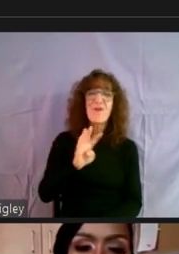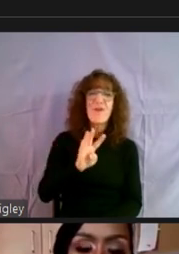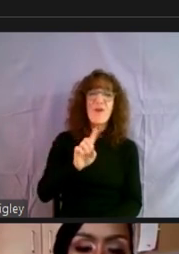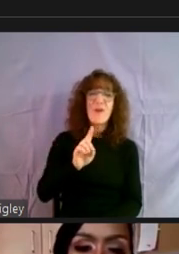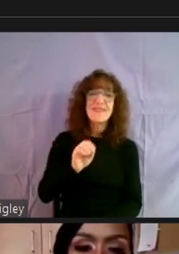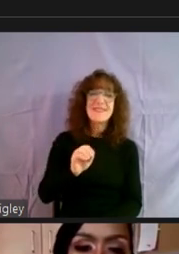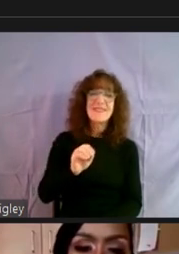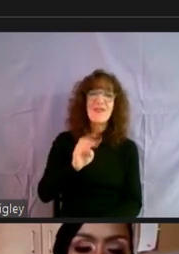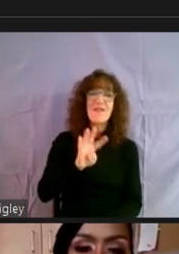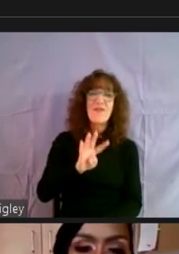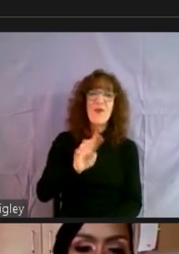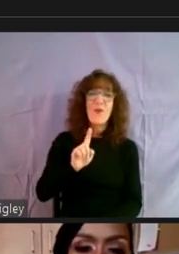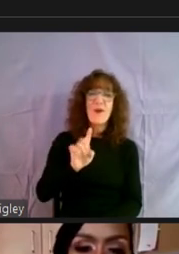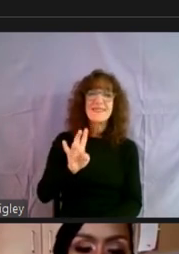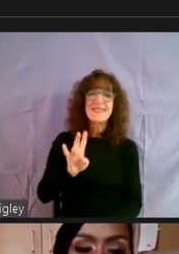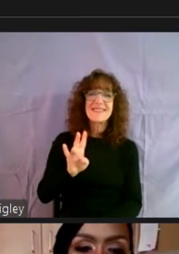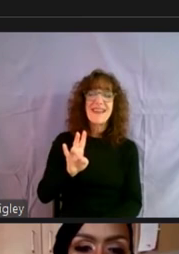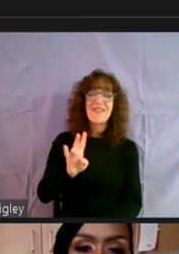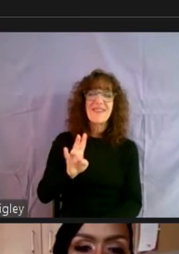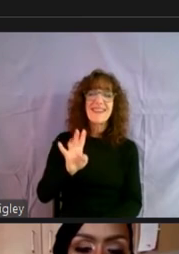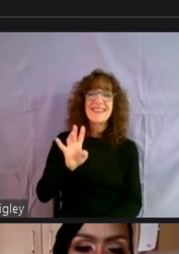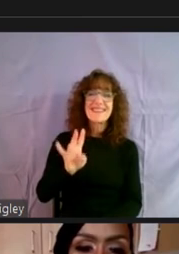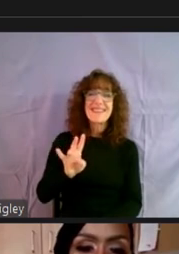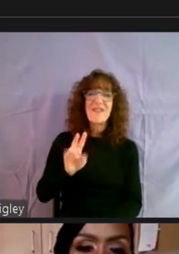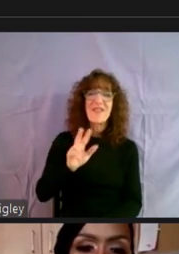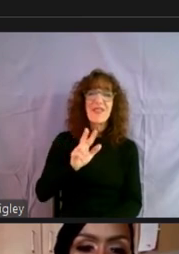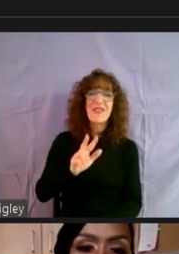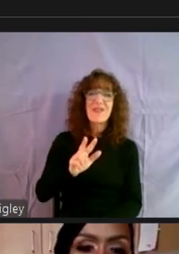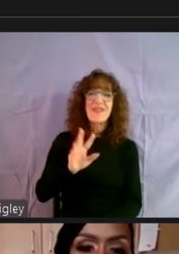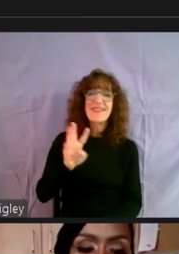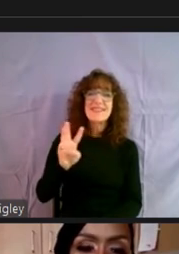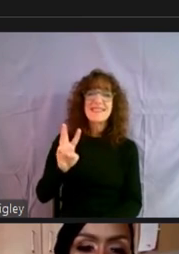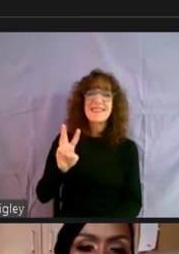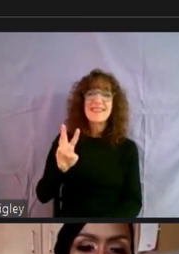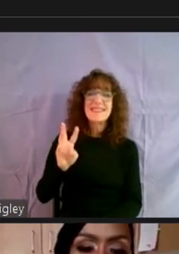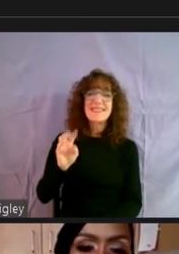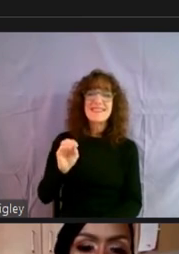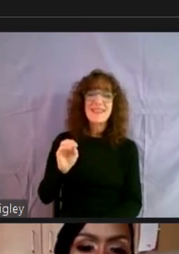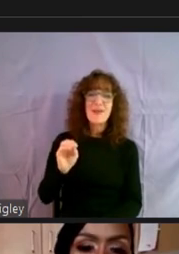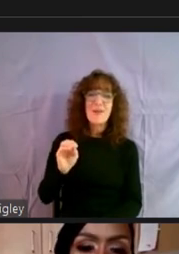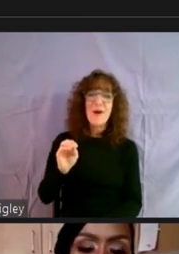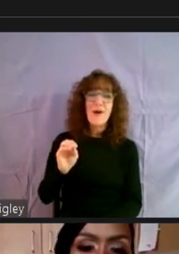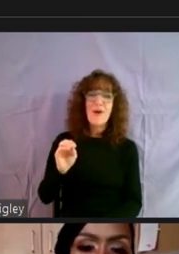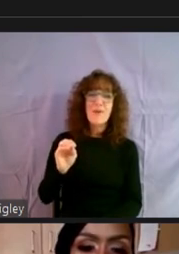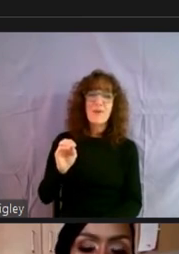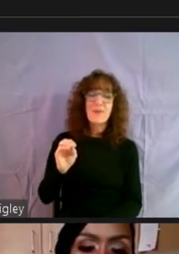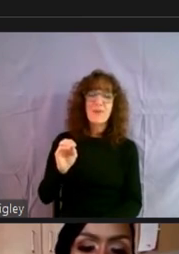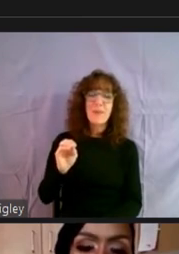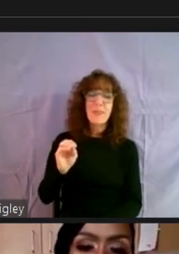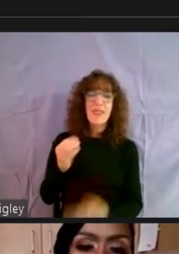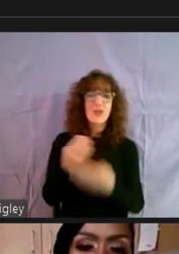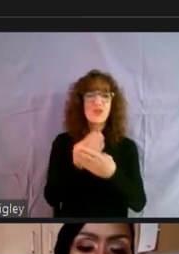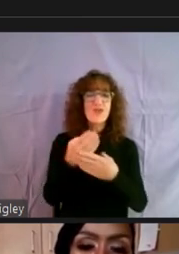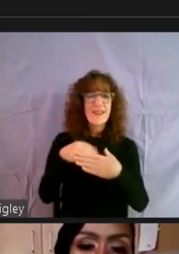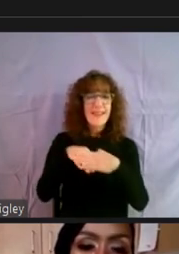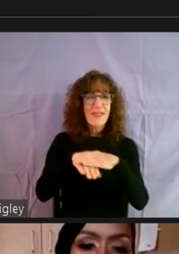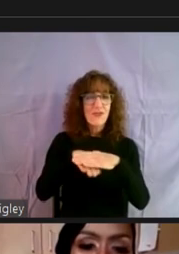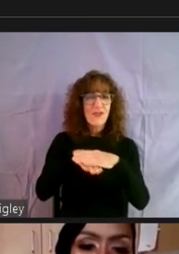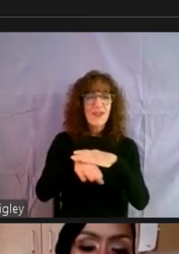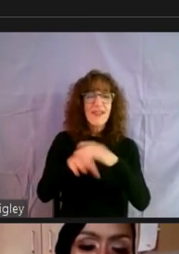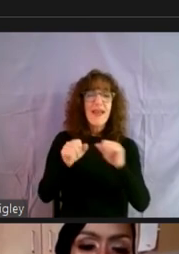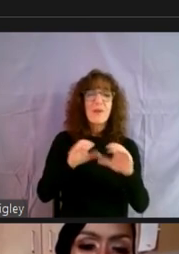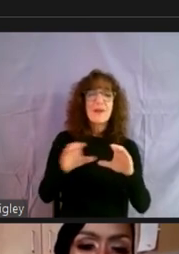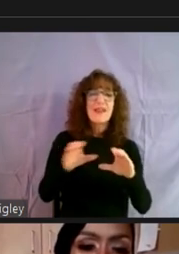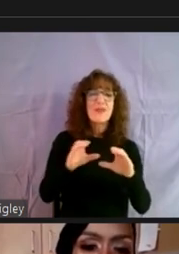-417-7360. Um, and then we're able to, um, do, uh,